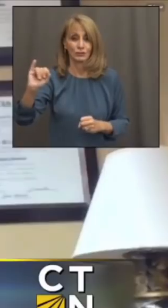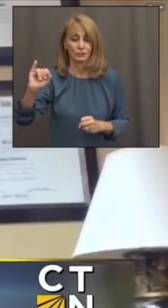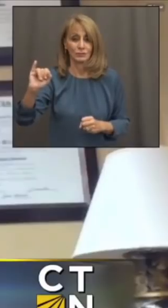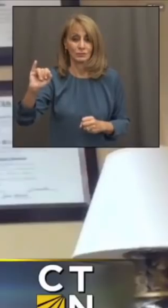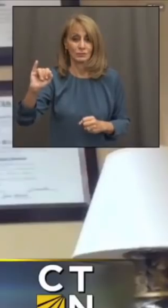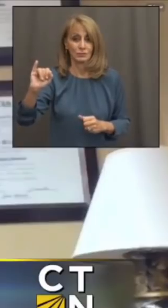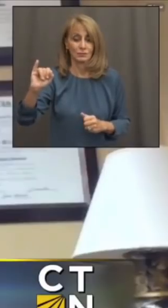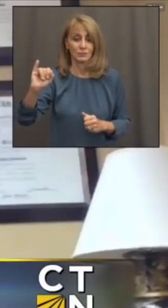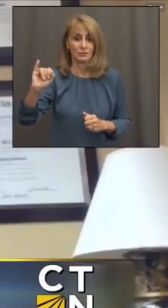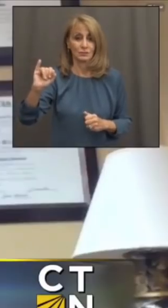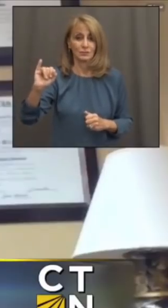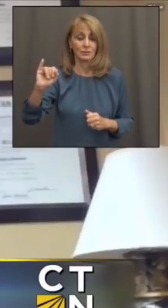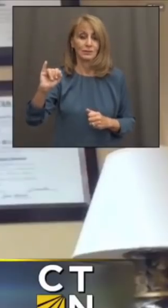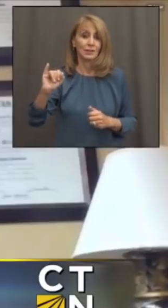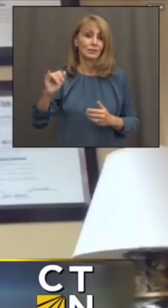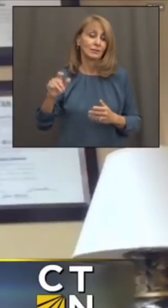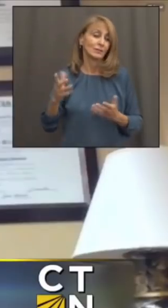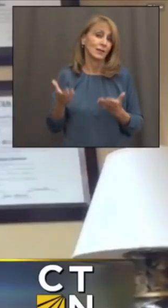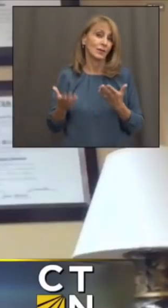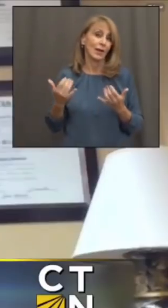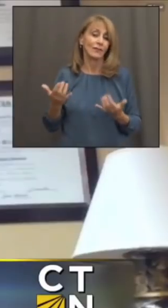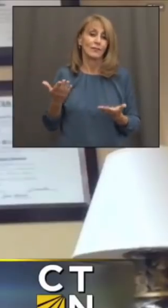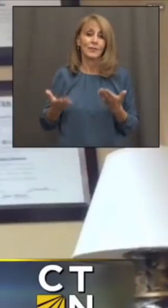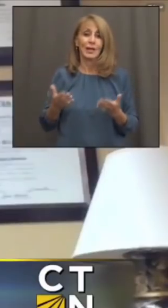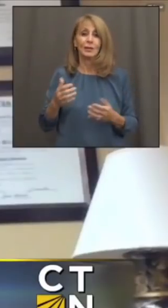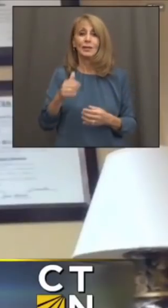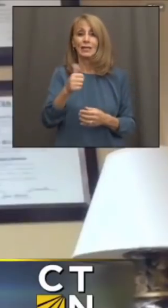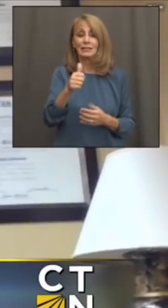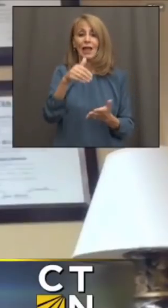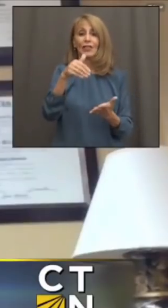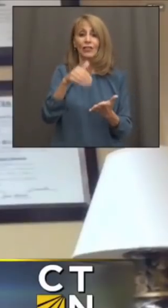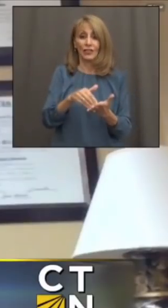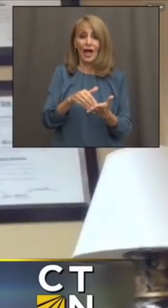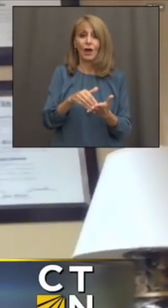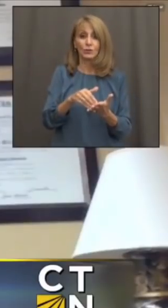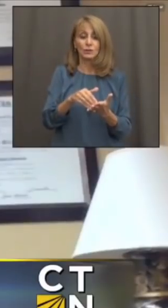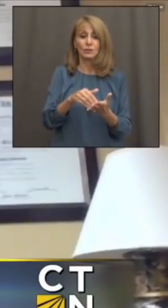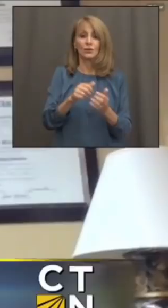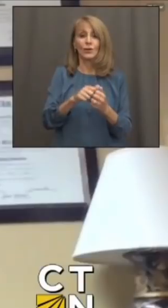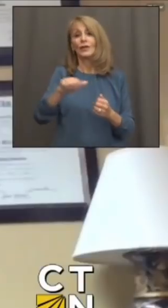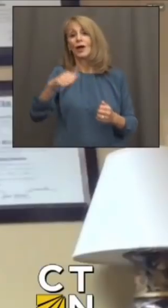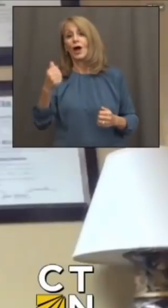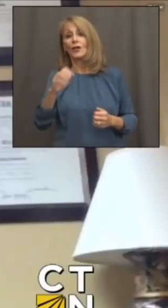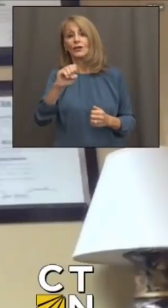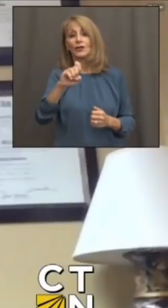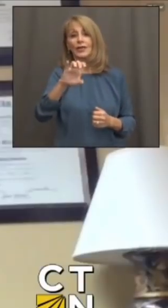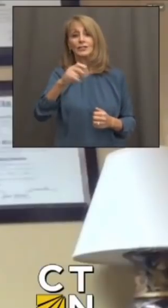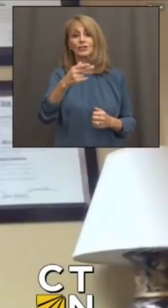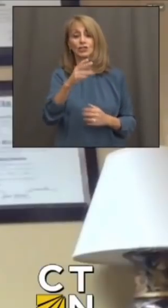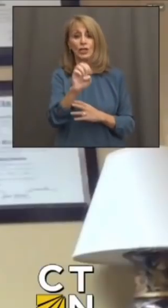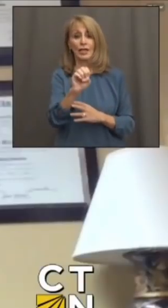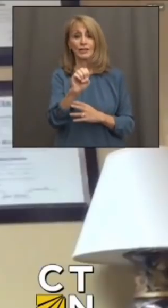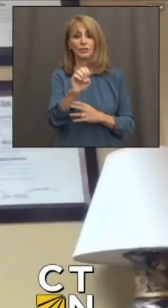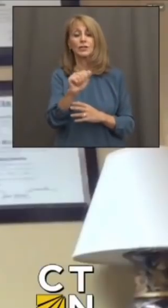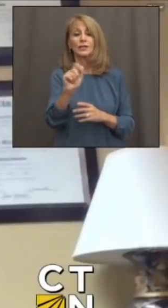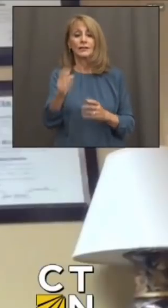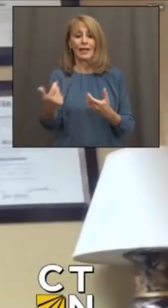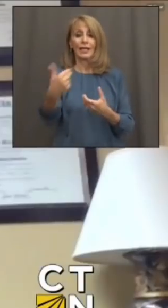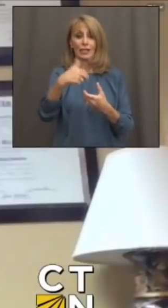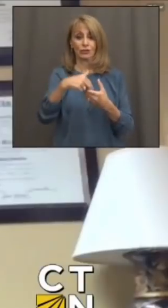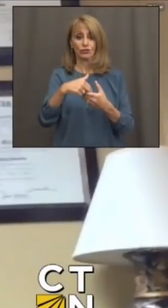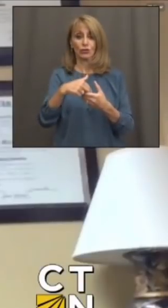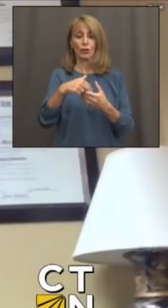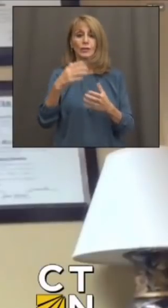,000 who are insured, but they're insured off exchange. And they have potential to come on the exchange and